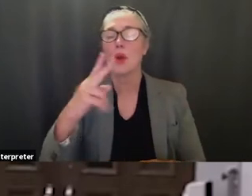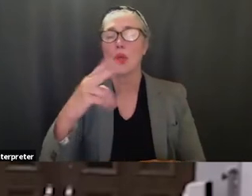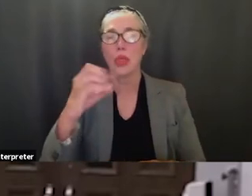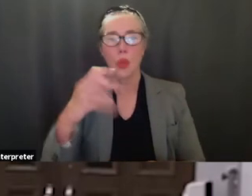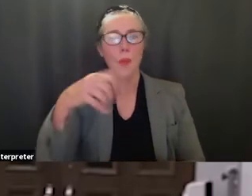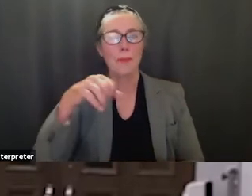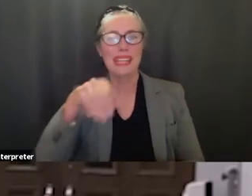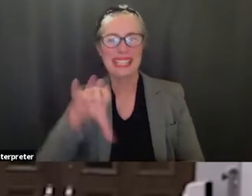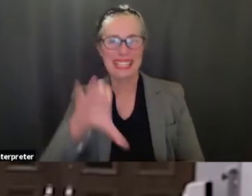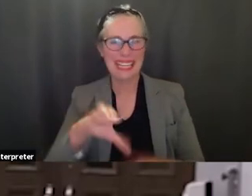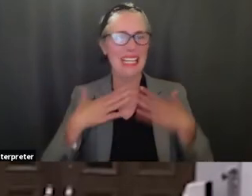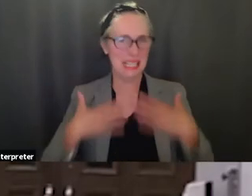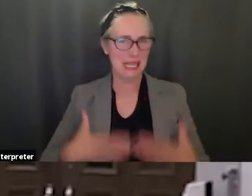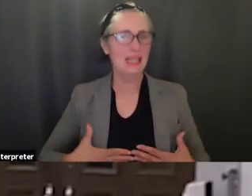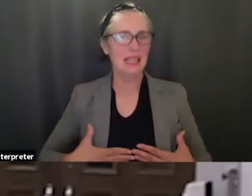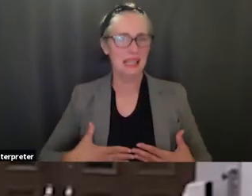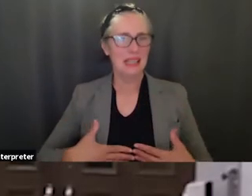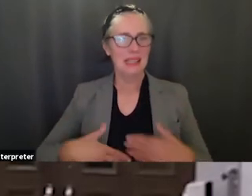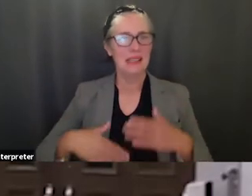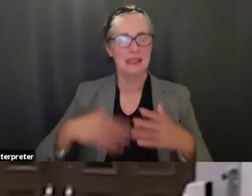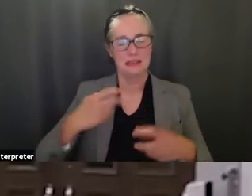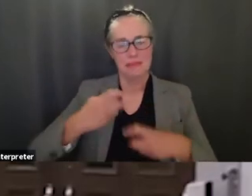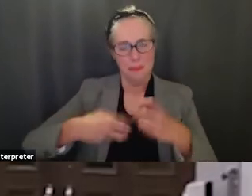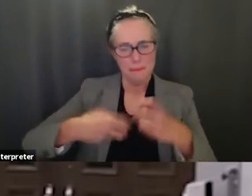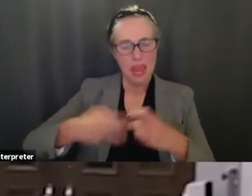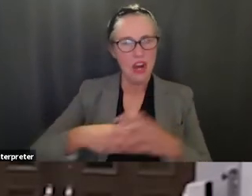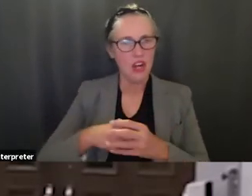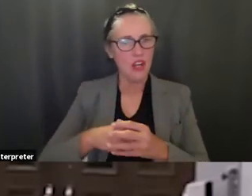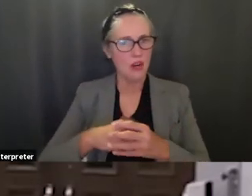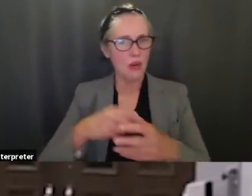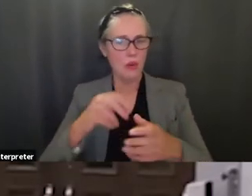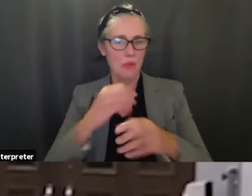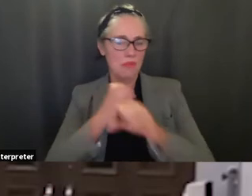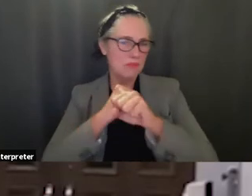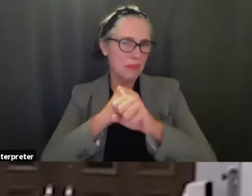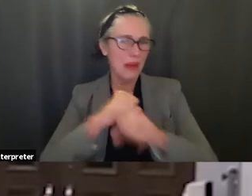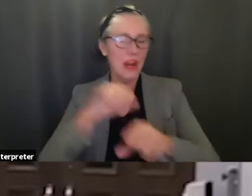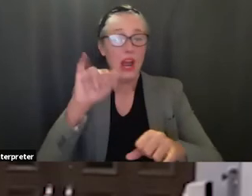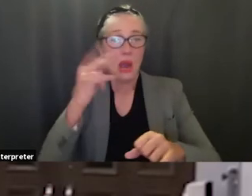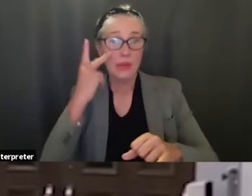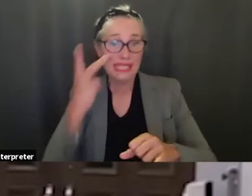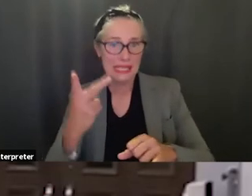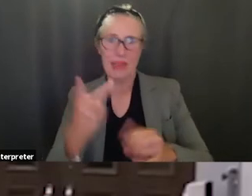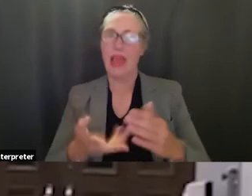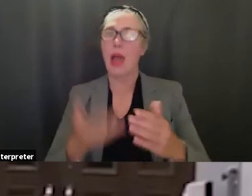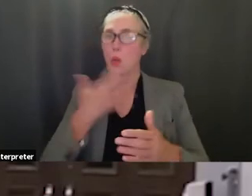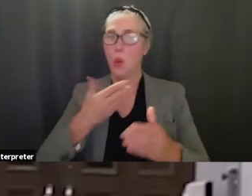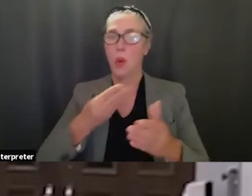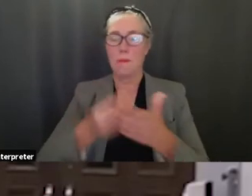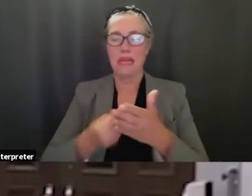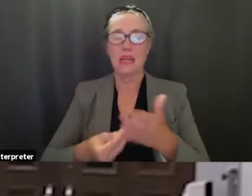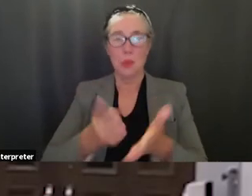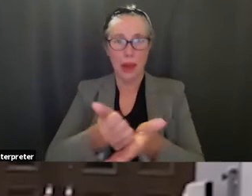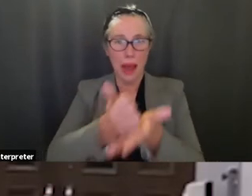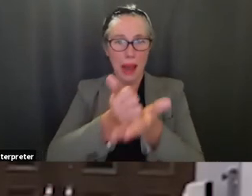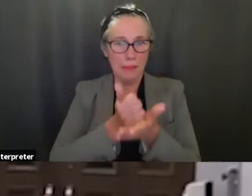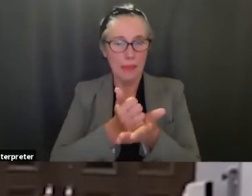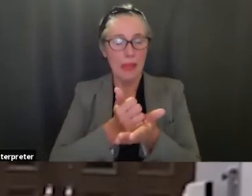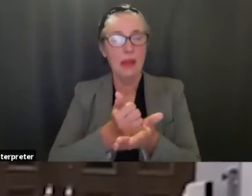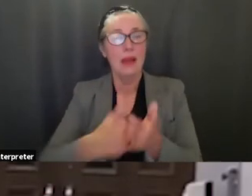those kinds of things will really help and we also know there's some some funding that's coming for early um